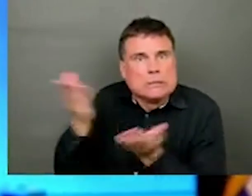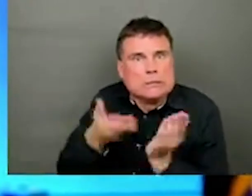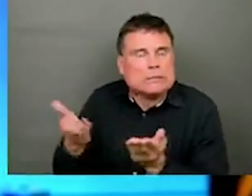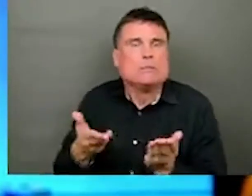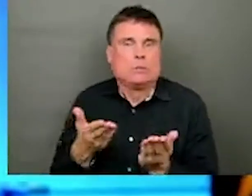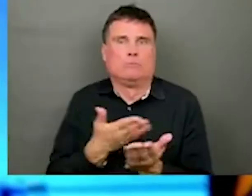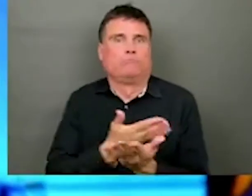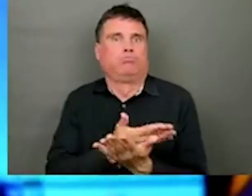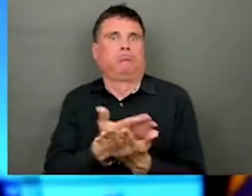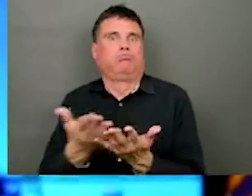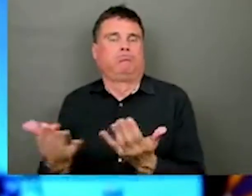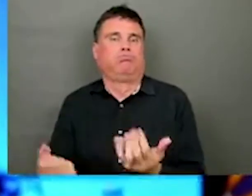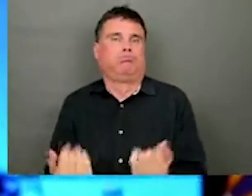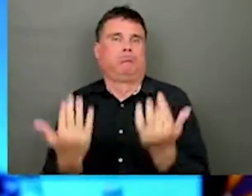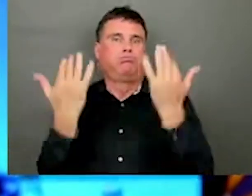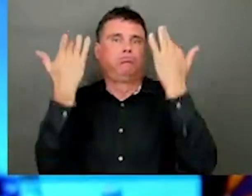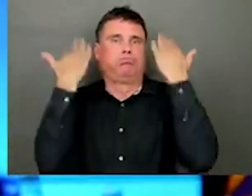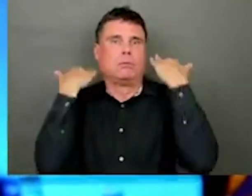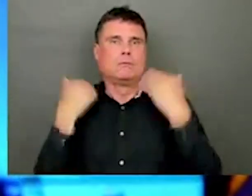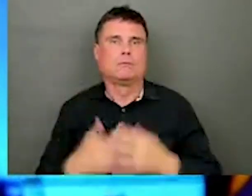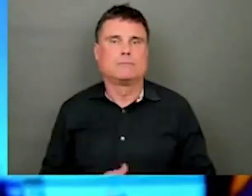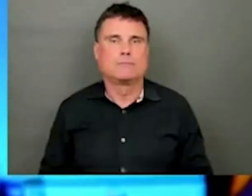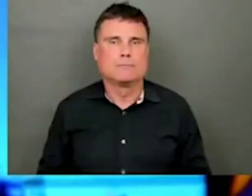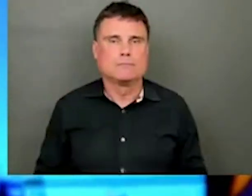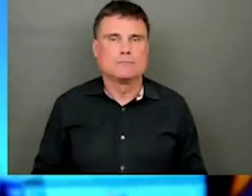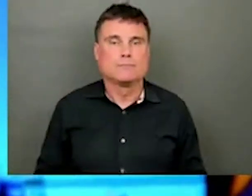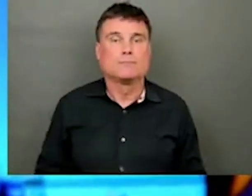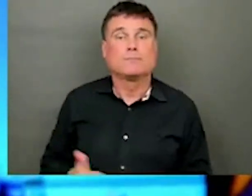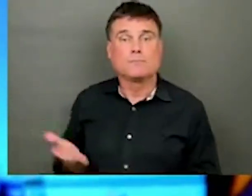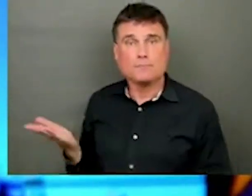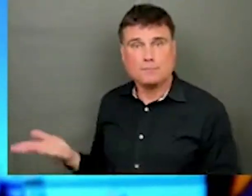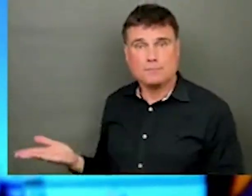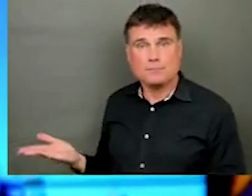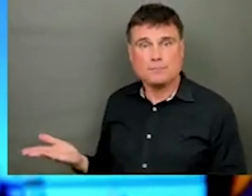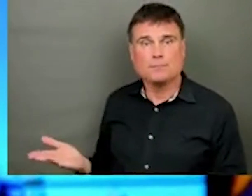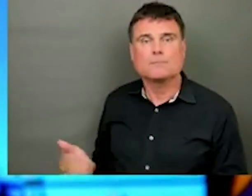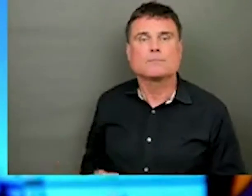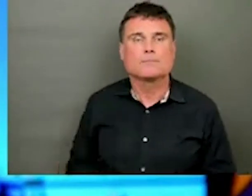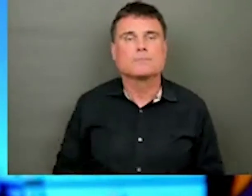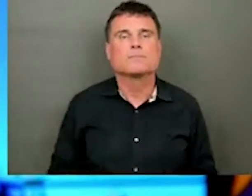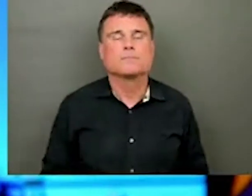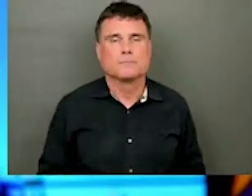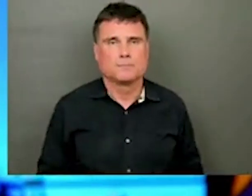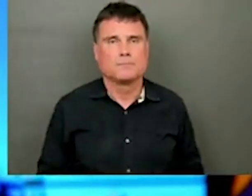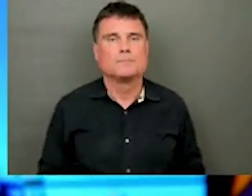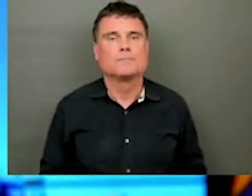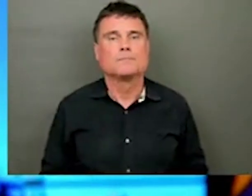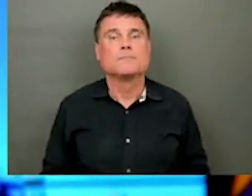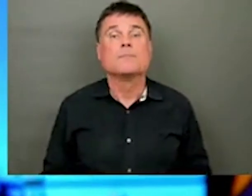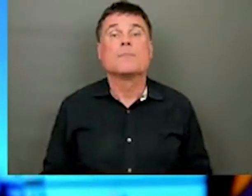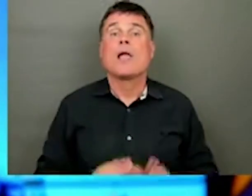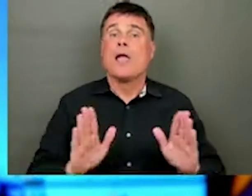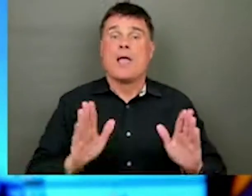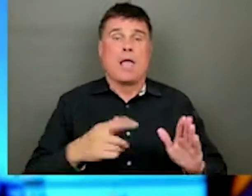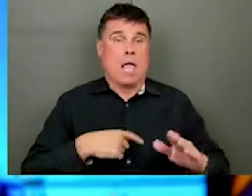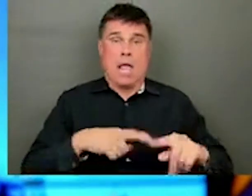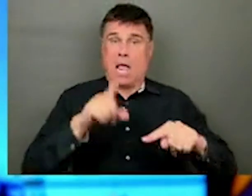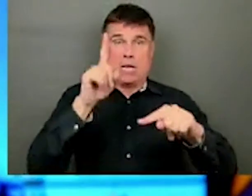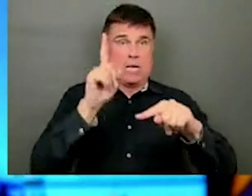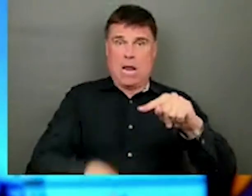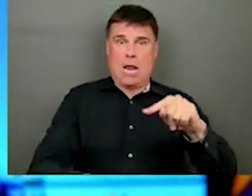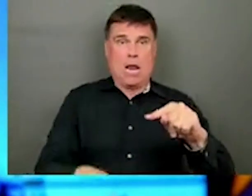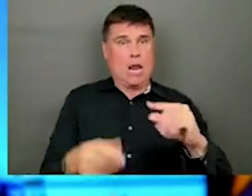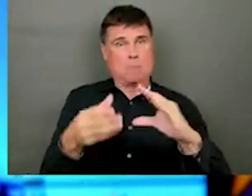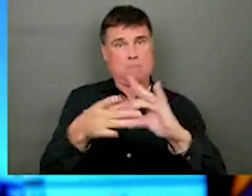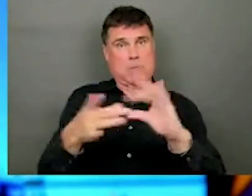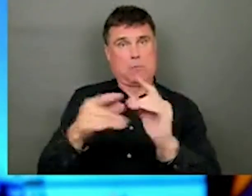Thank you for bringing this up and I can't speak to the surgical services particularly, but I know from my